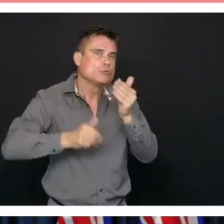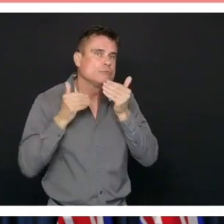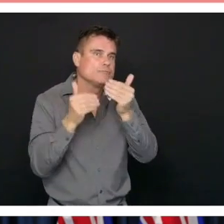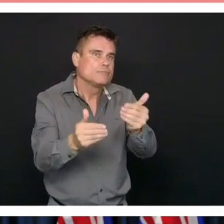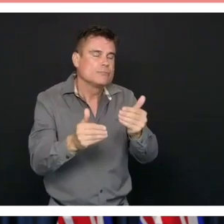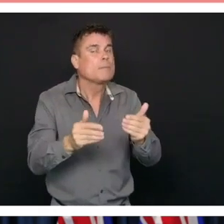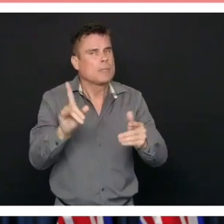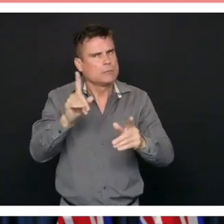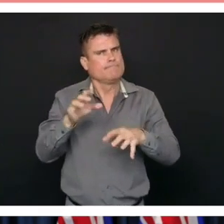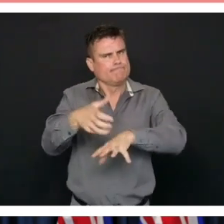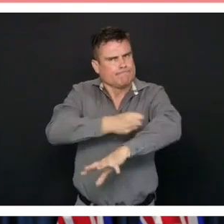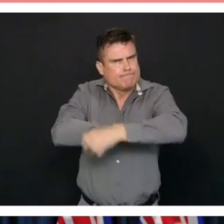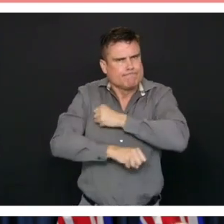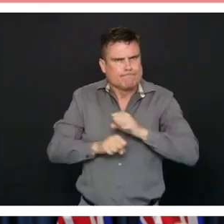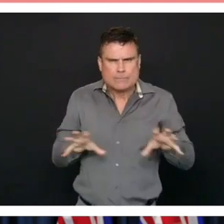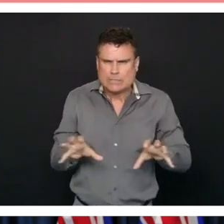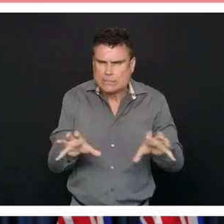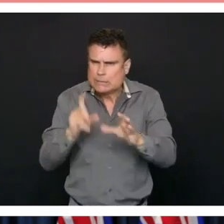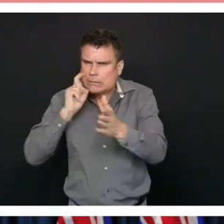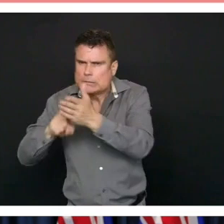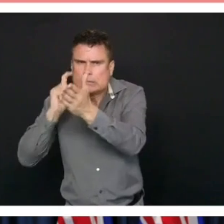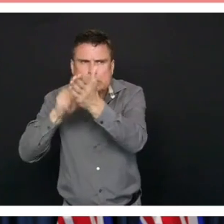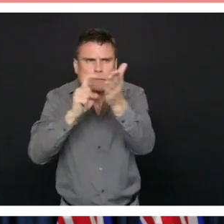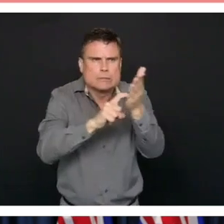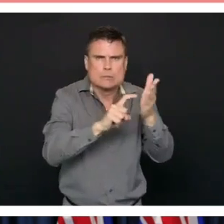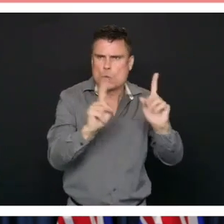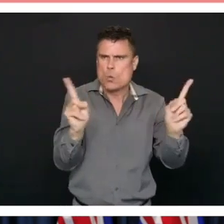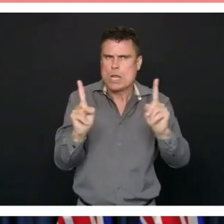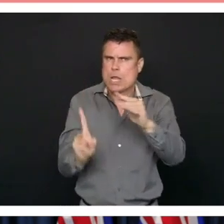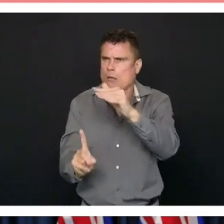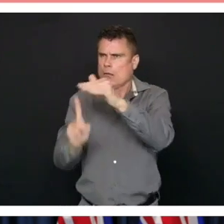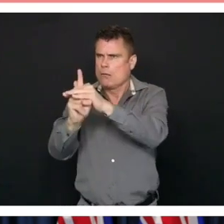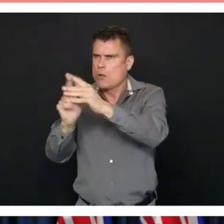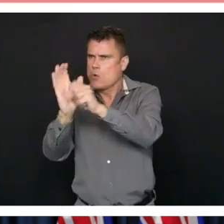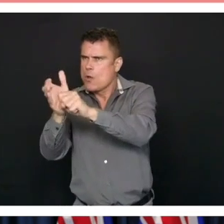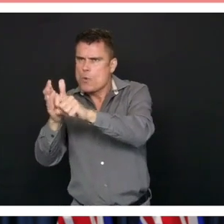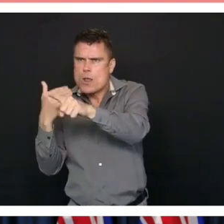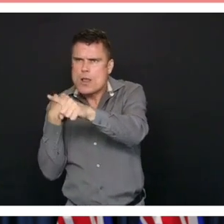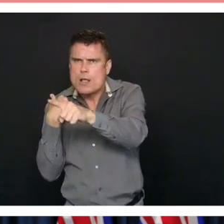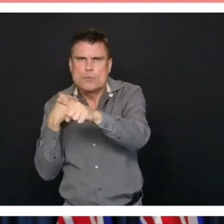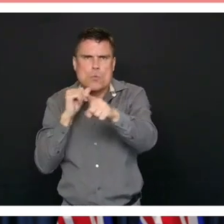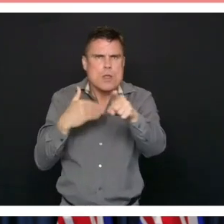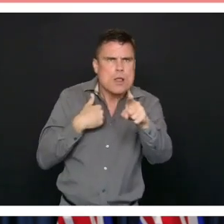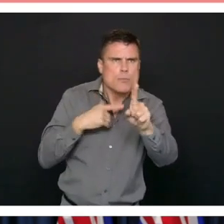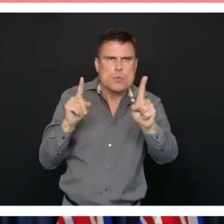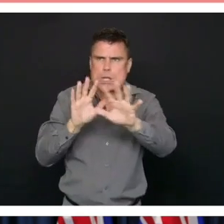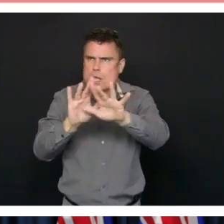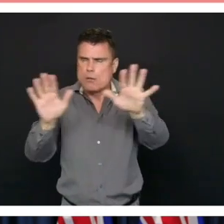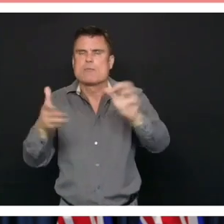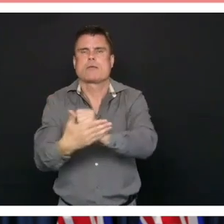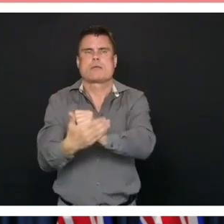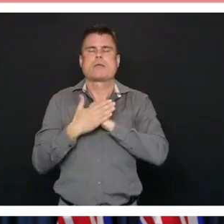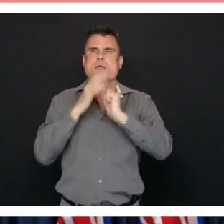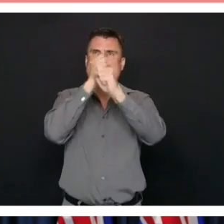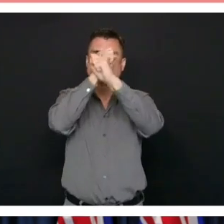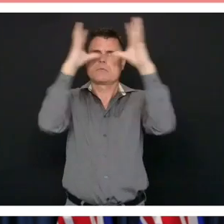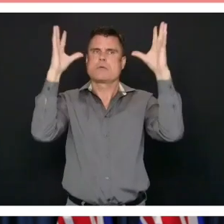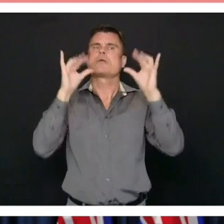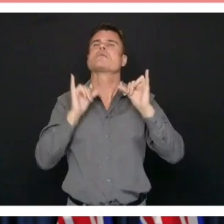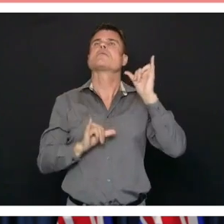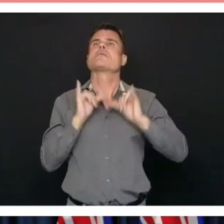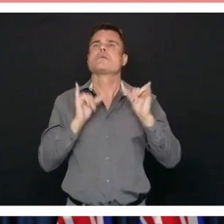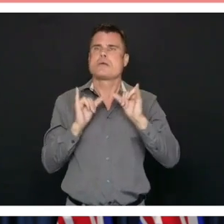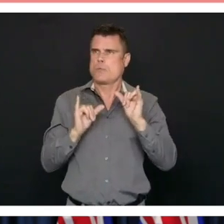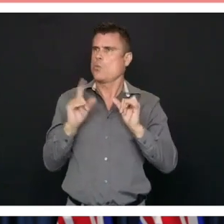COVID-19 in our province. And that helps us understand where the transmission is occurring. And that means that we can safely